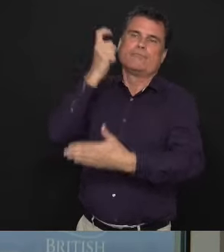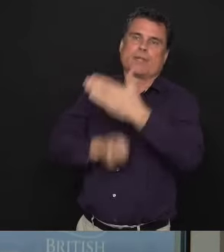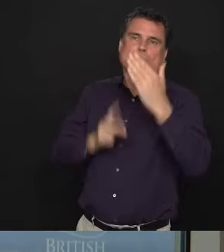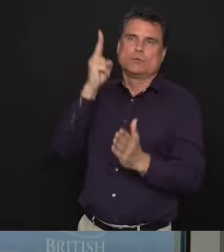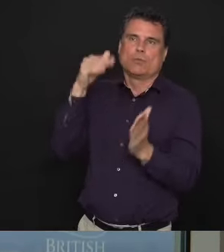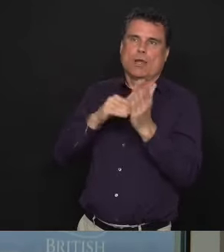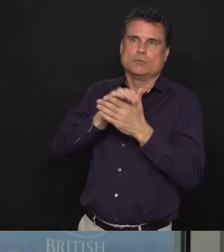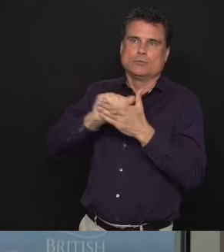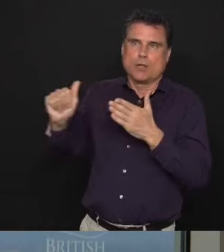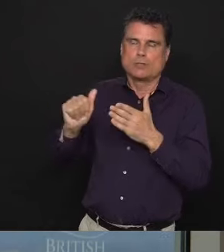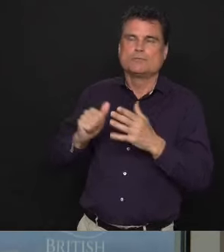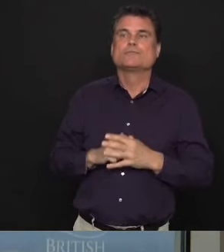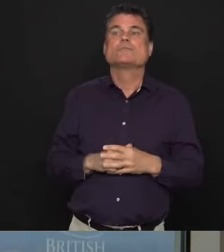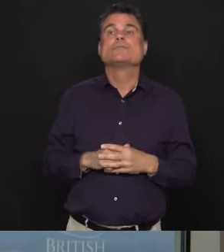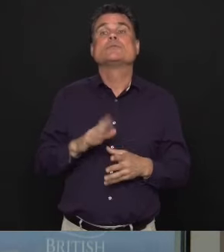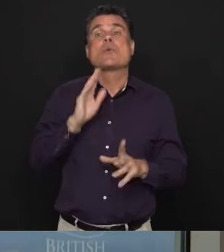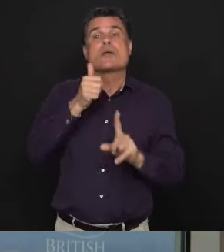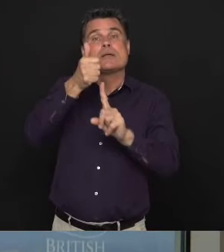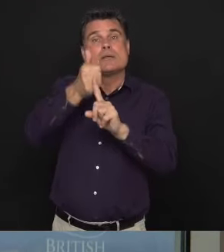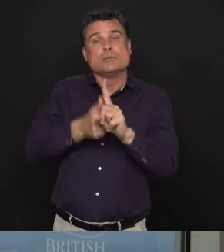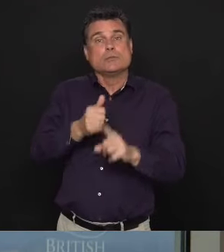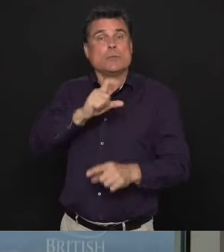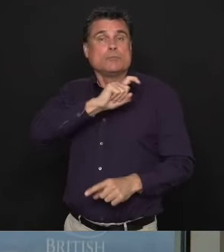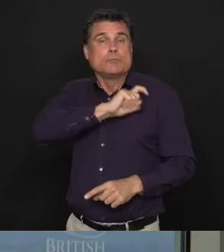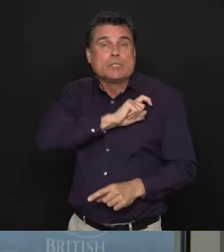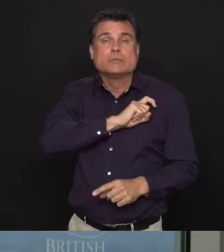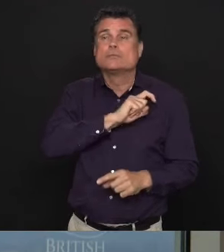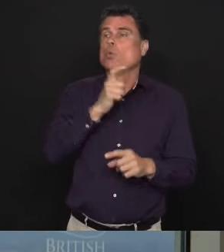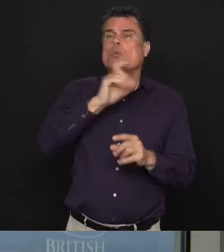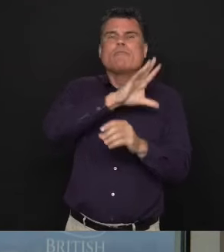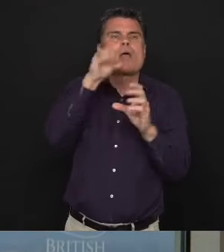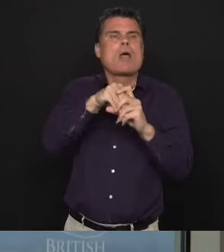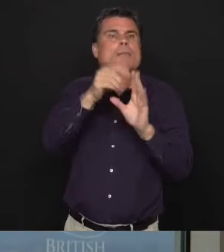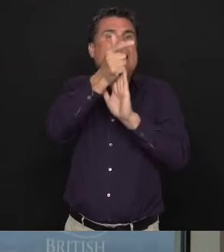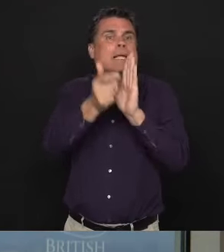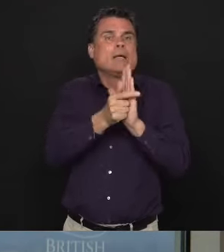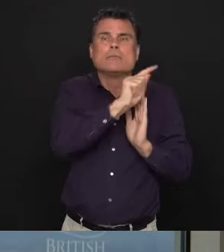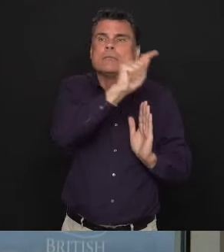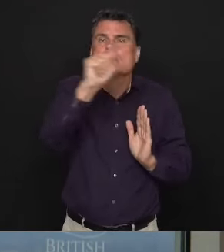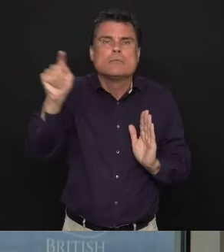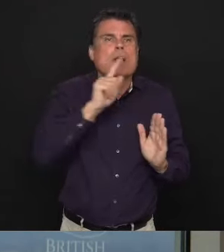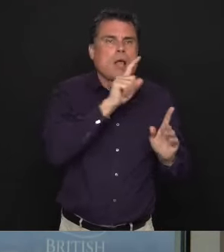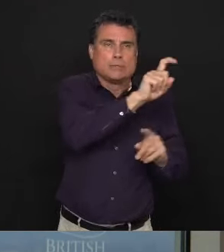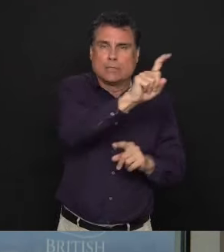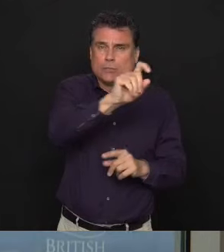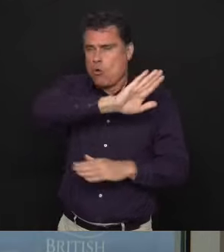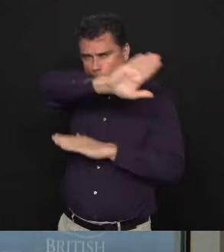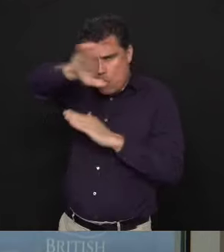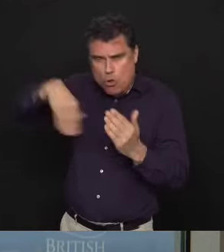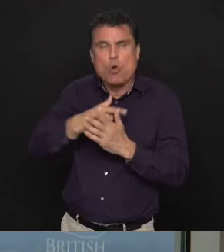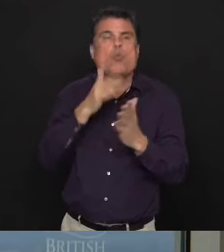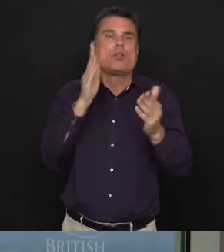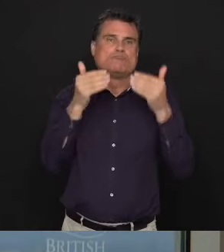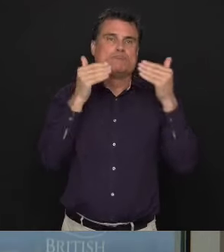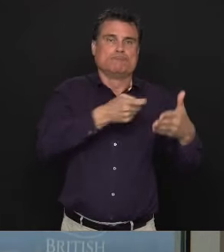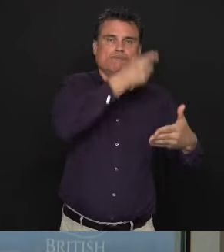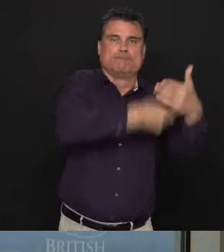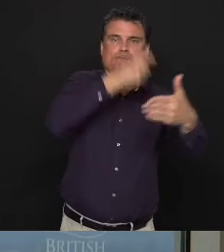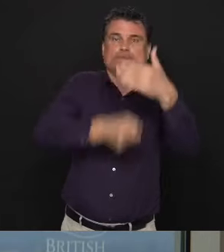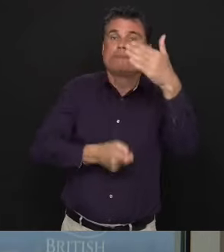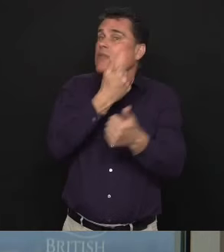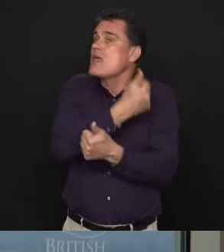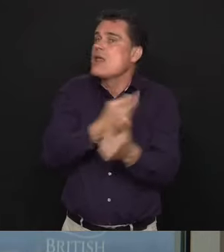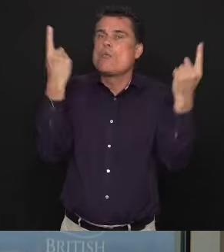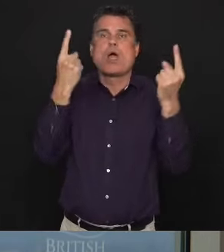local government and provincial ministries to support enforcement by issuing these tickets for the duration of the current state of emergency for the COVID-19